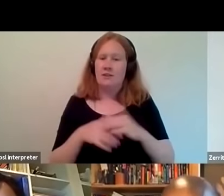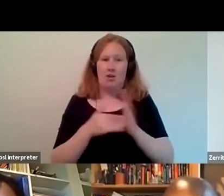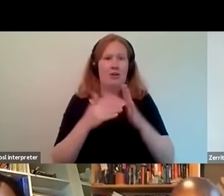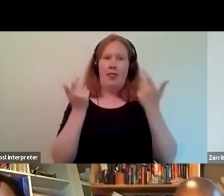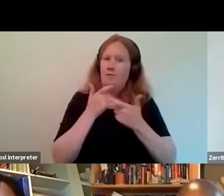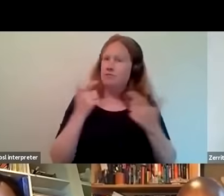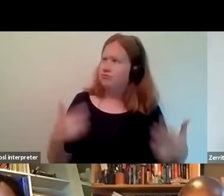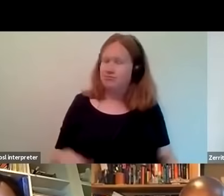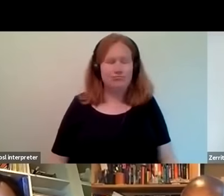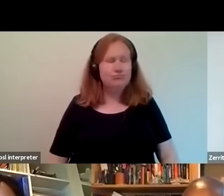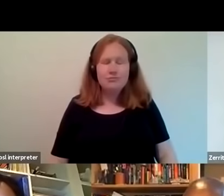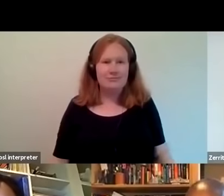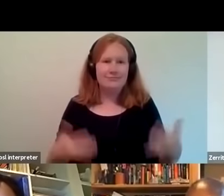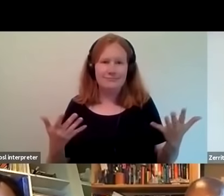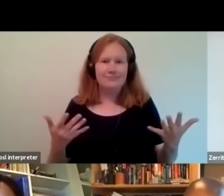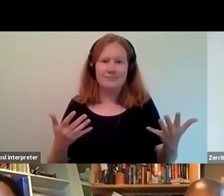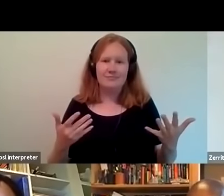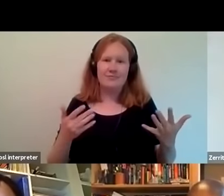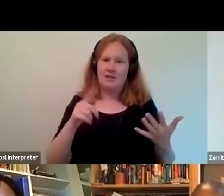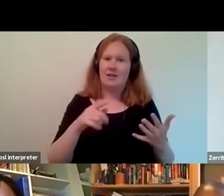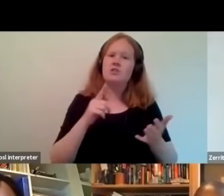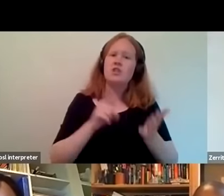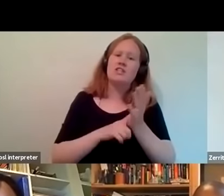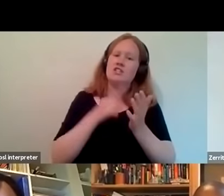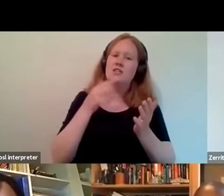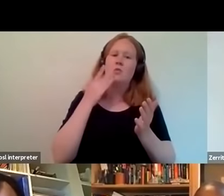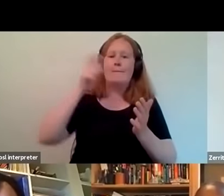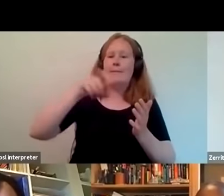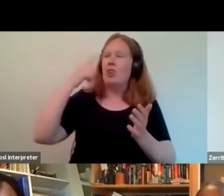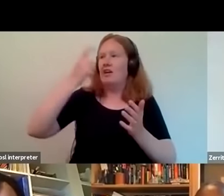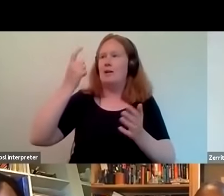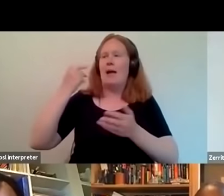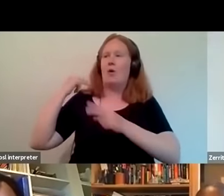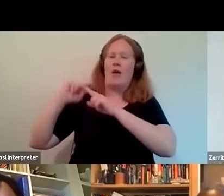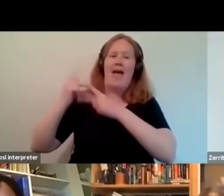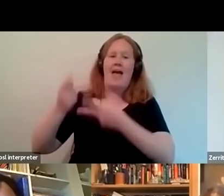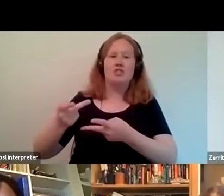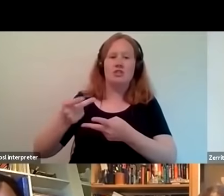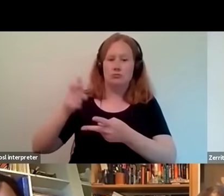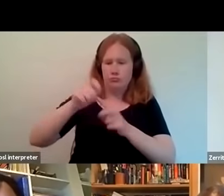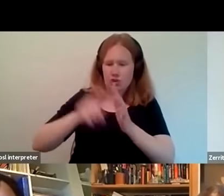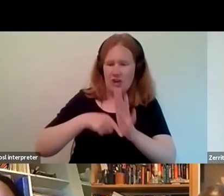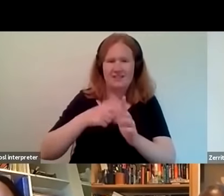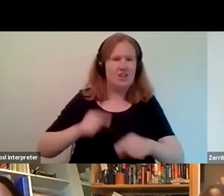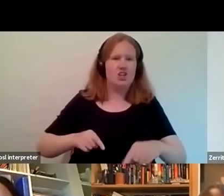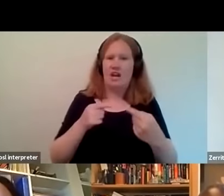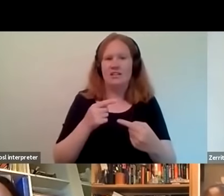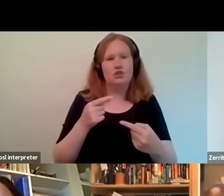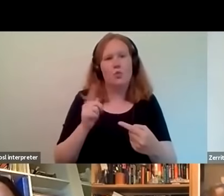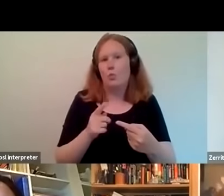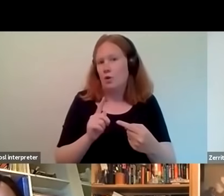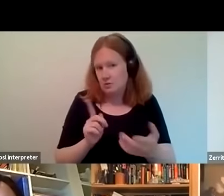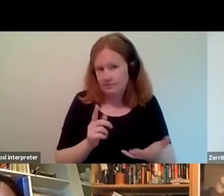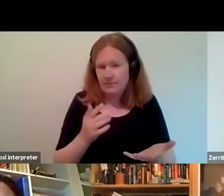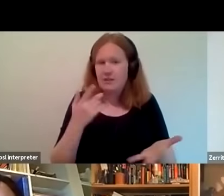or just something that people when they're embarking on a heritage project should be aware of a challenge that they might encounter themselves i think one of the